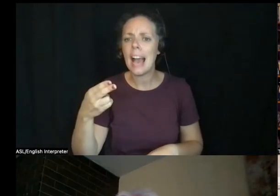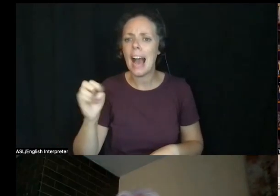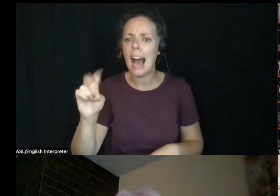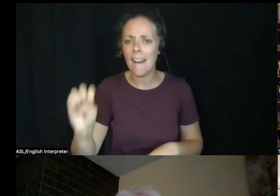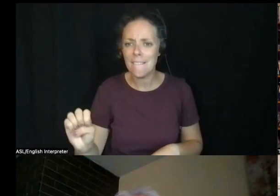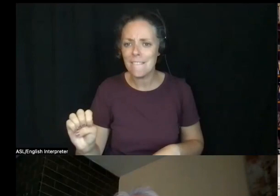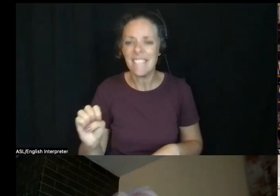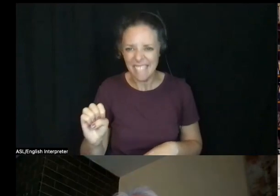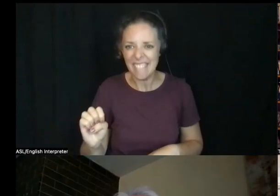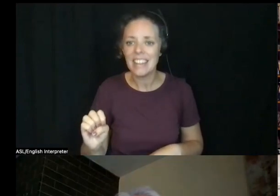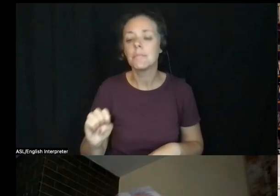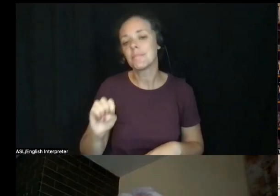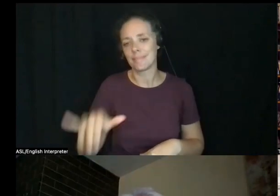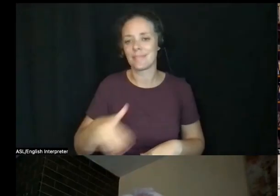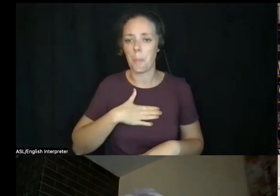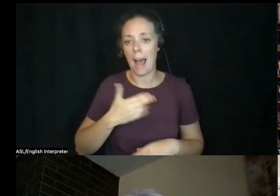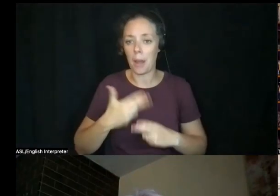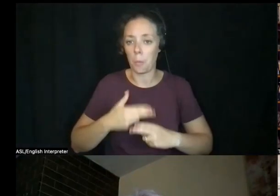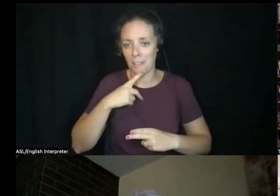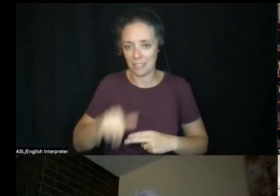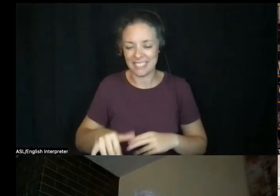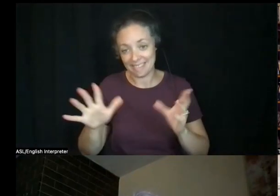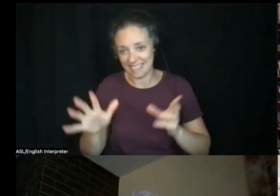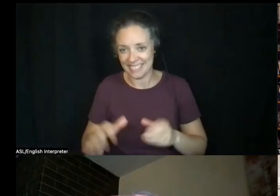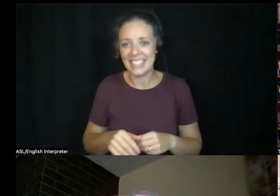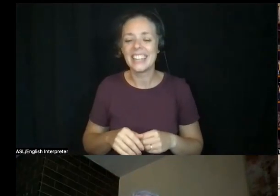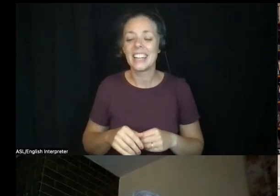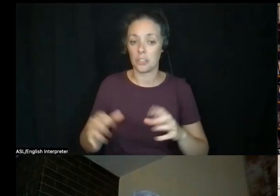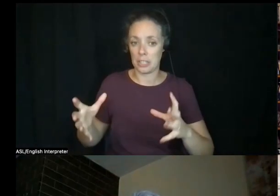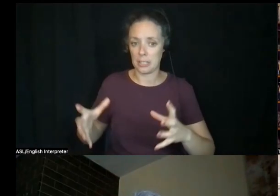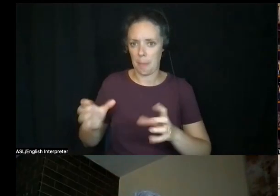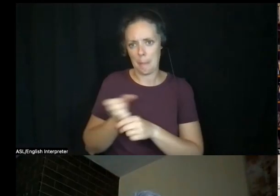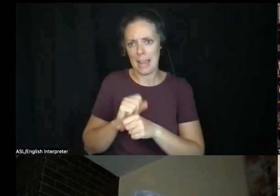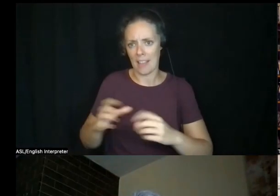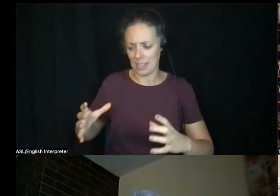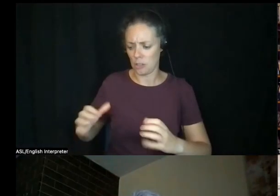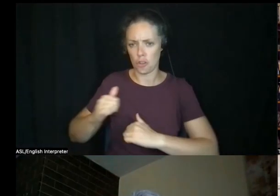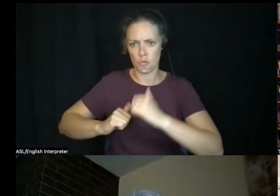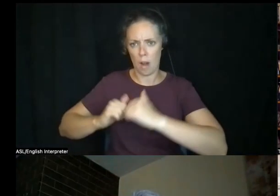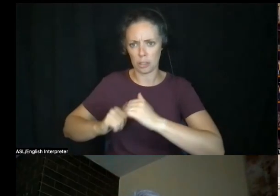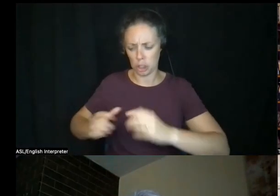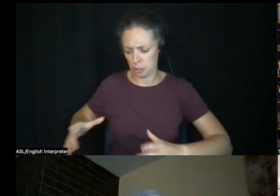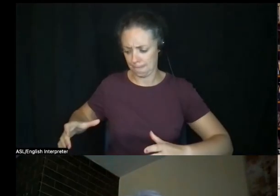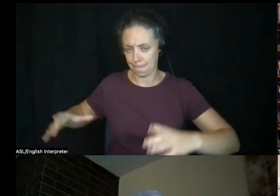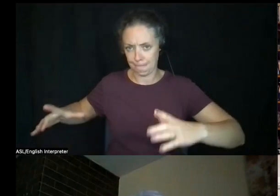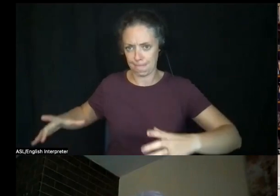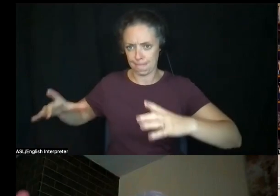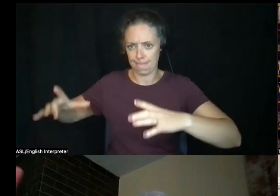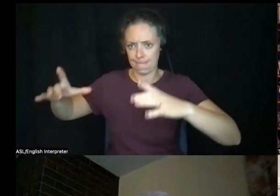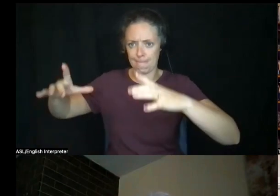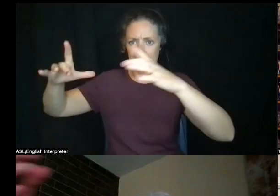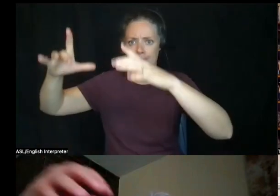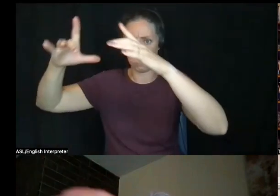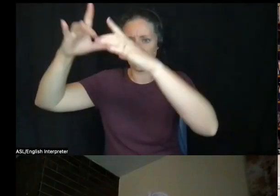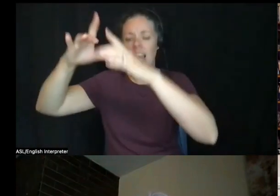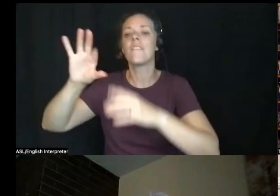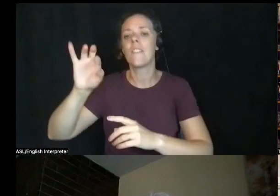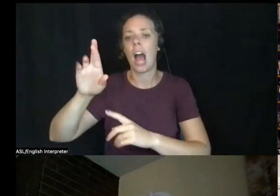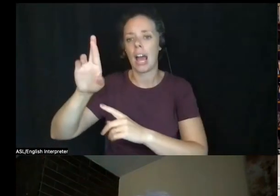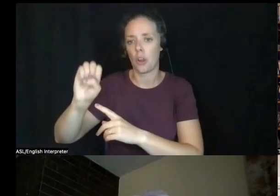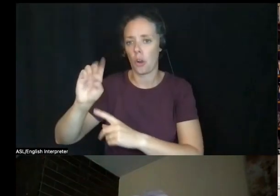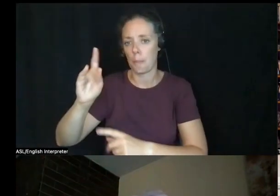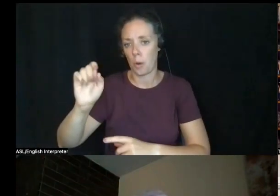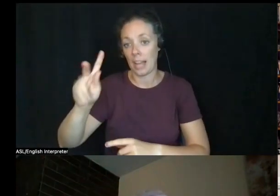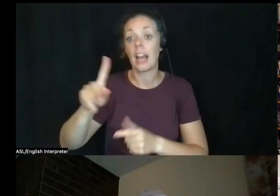That's just my term for it, but it's sort of creating this structure of fire brick and then the pots